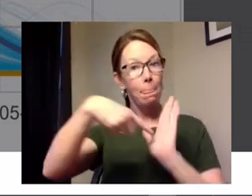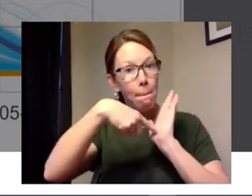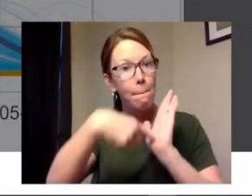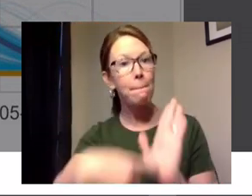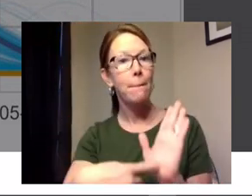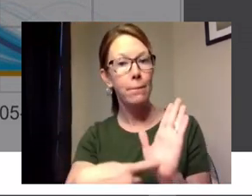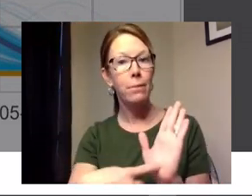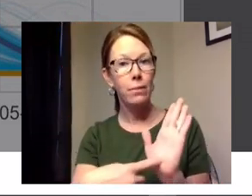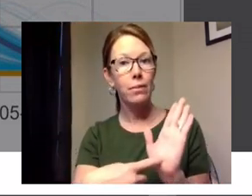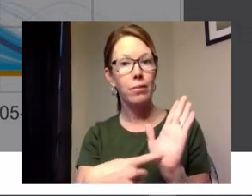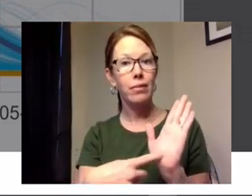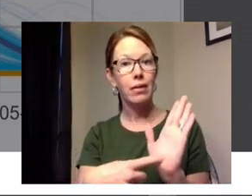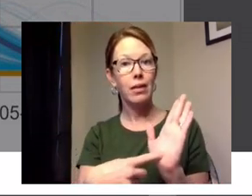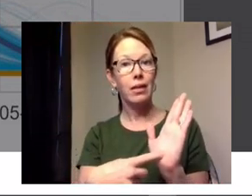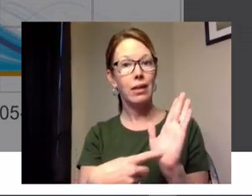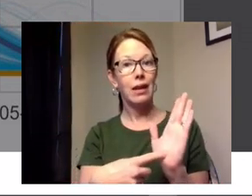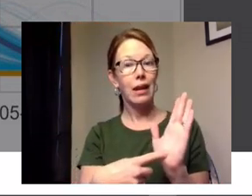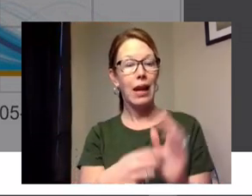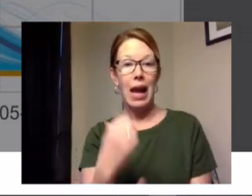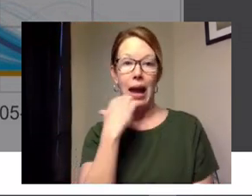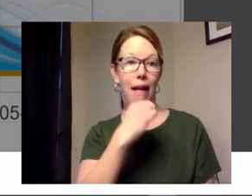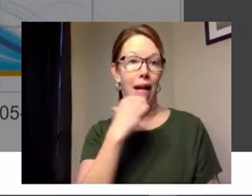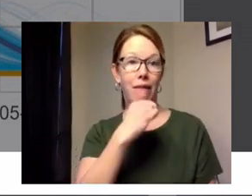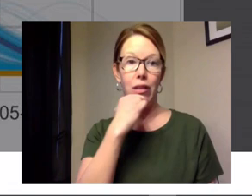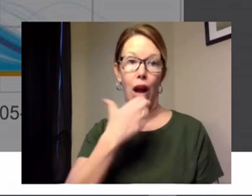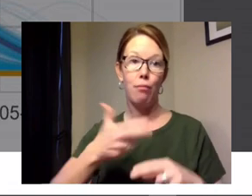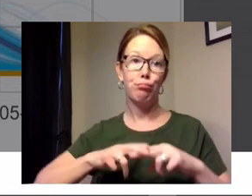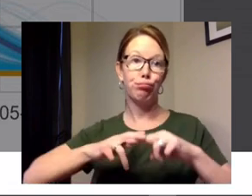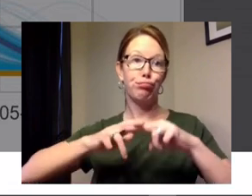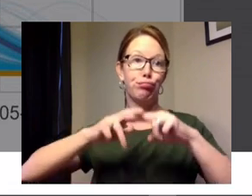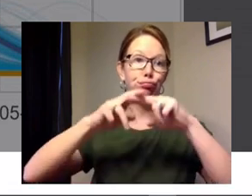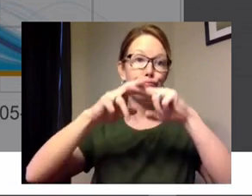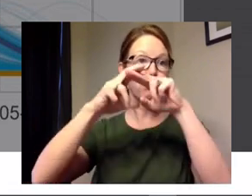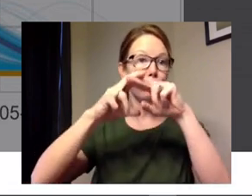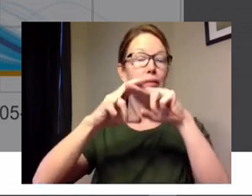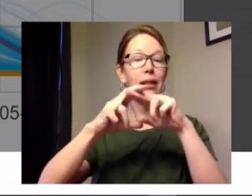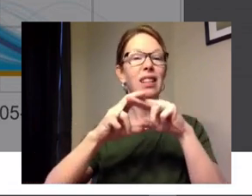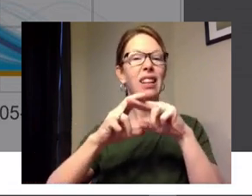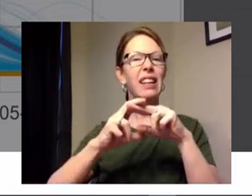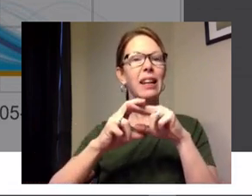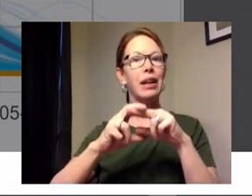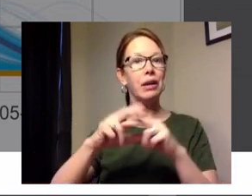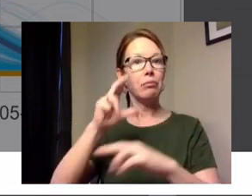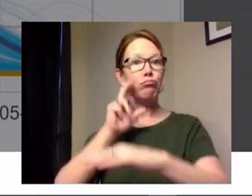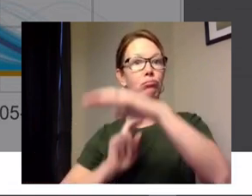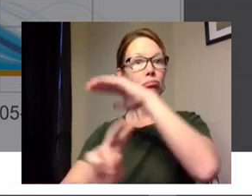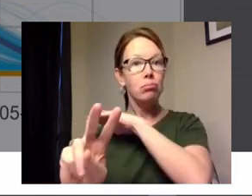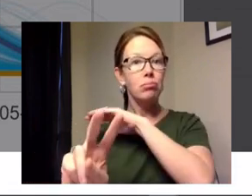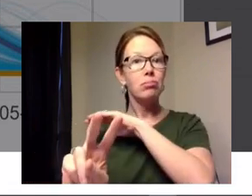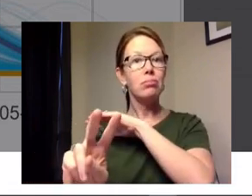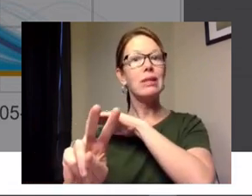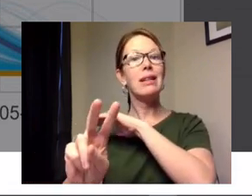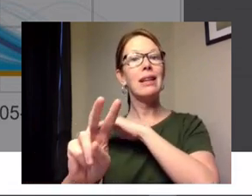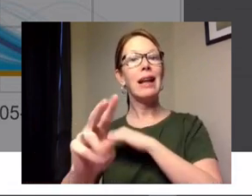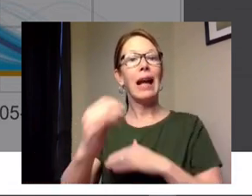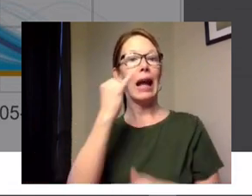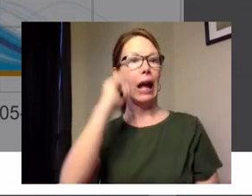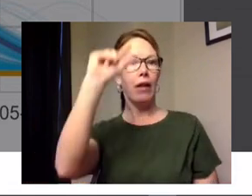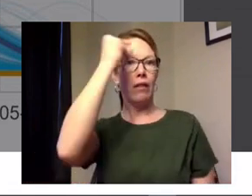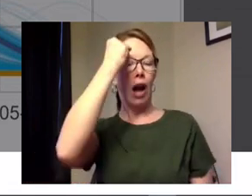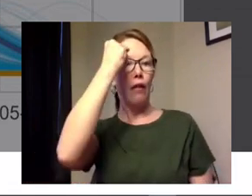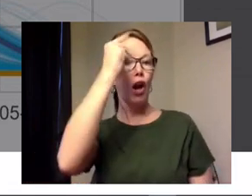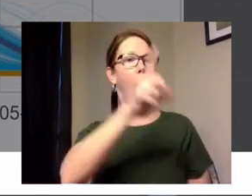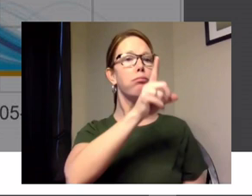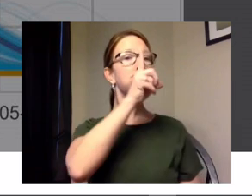of the daily new inspections that would have been predicted had we not taken the actions in